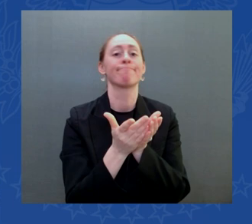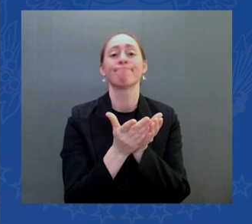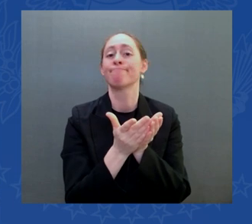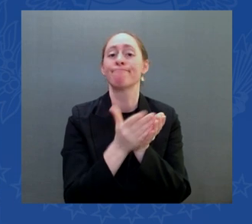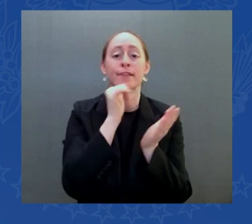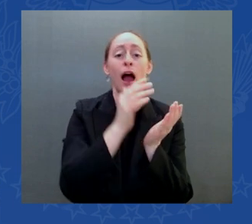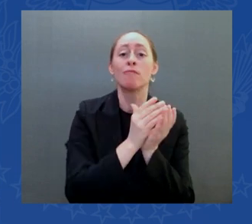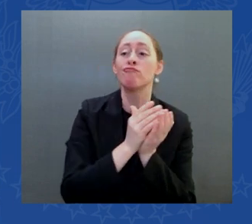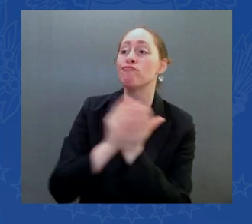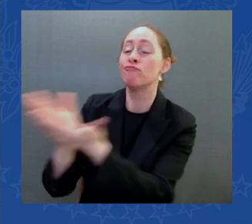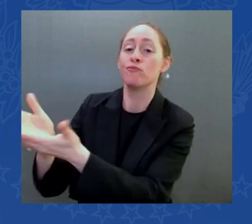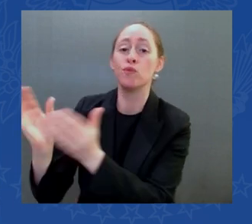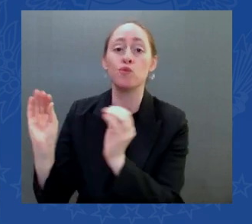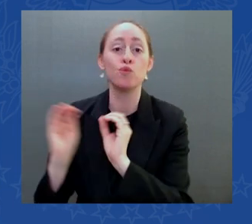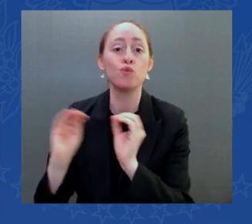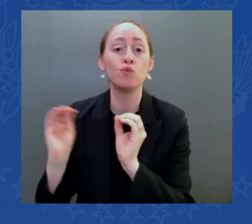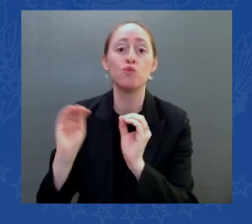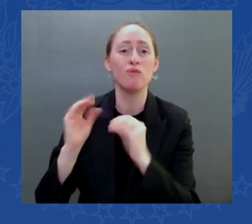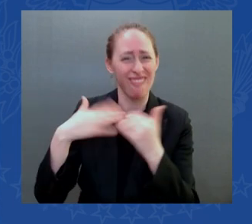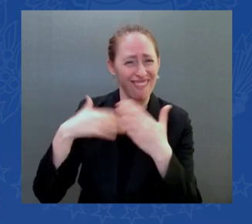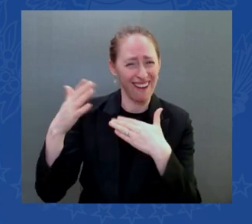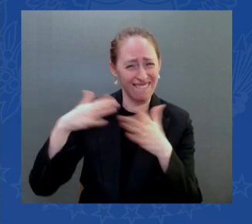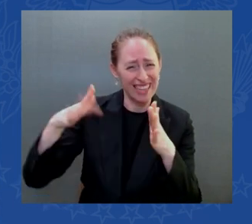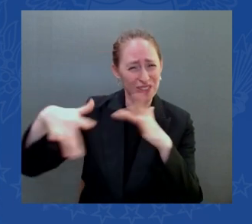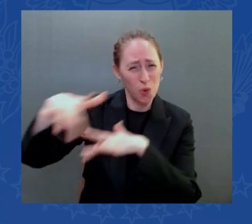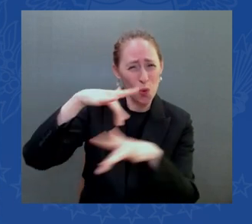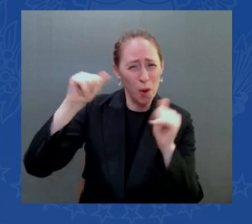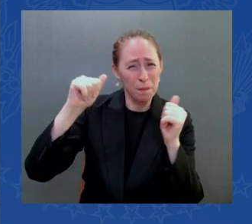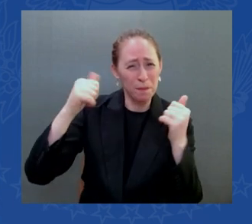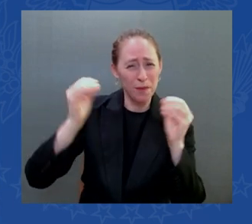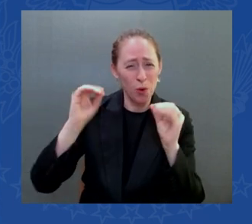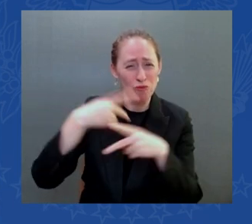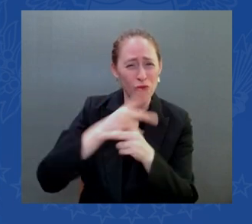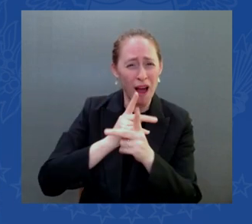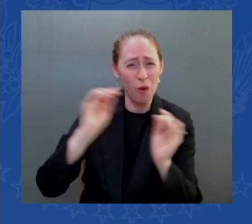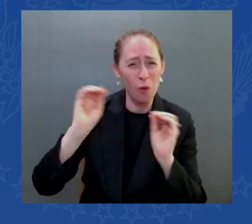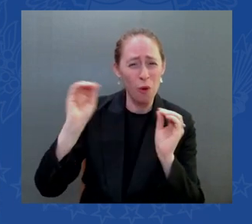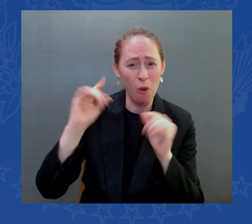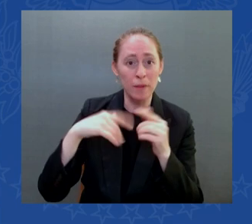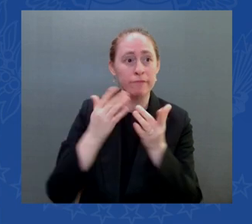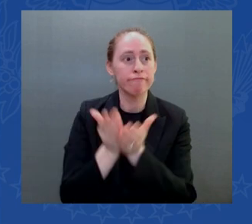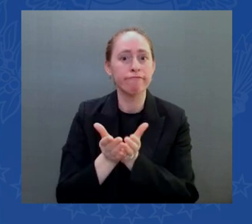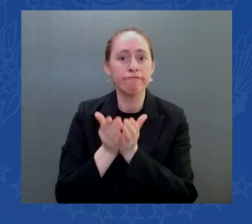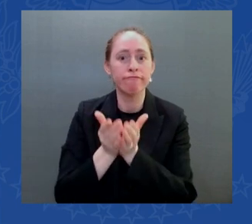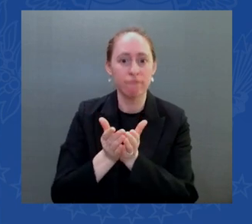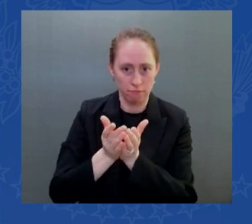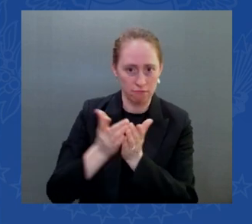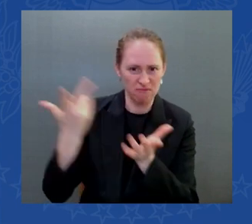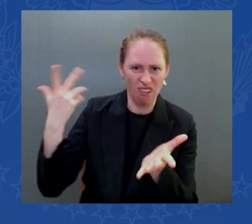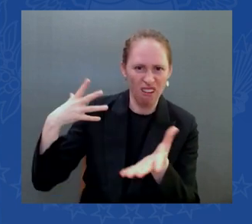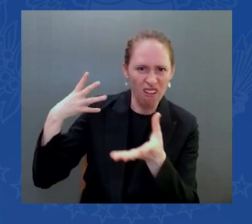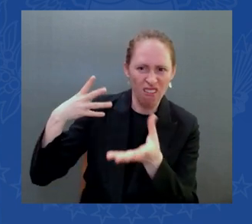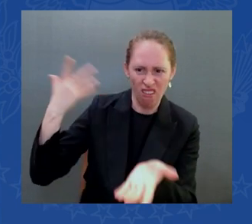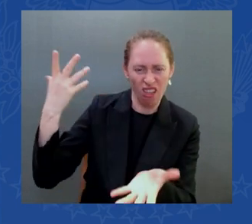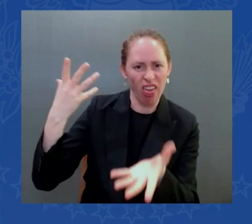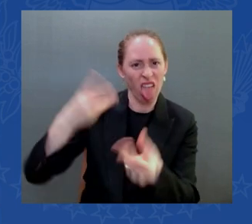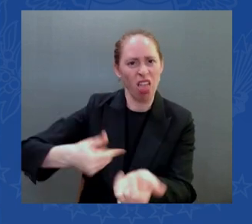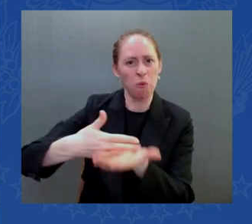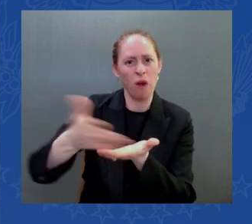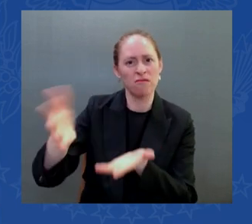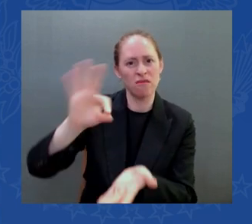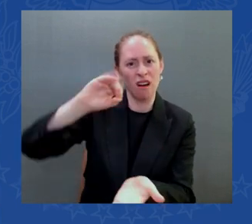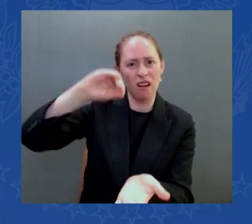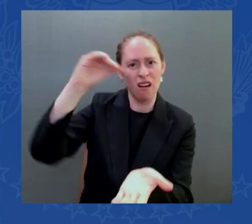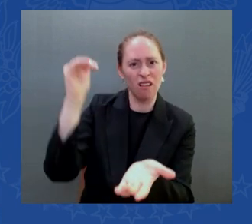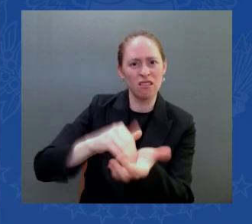a day when that ship is in port and those costs can paid on get passed on to you consumers whatever it